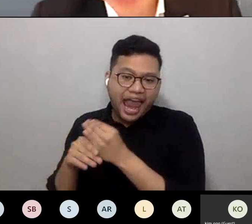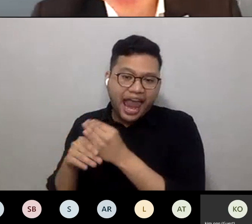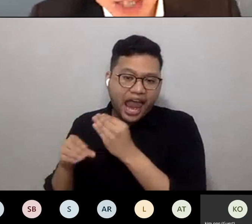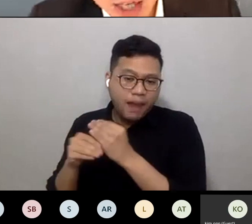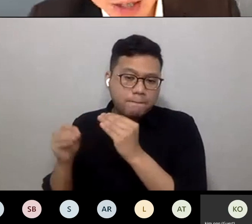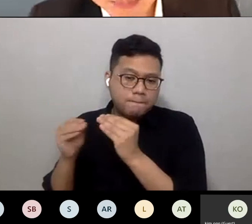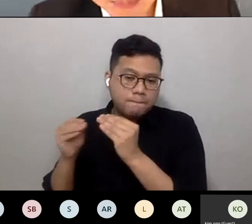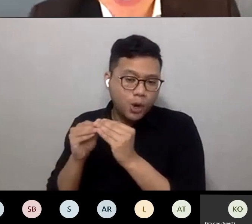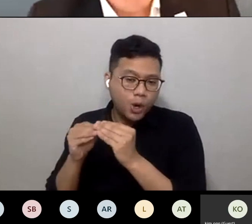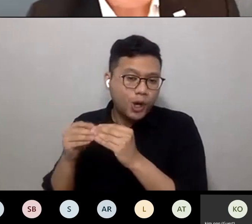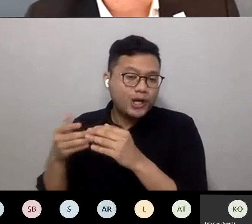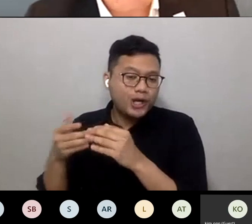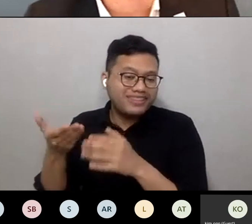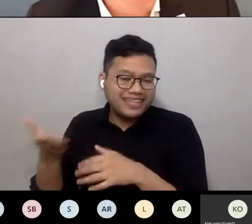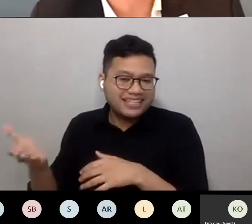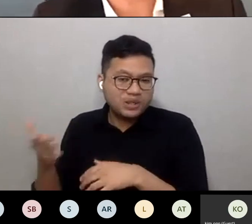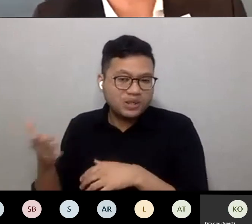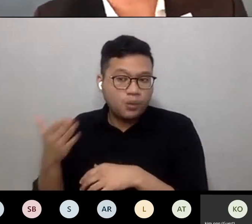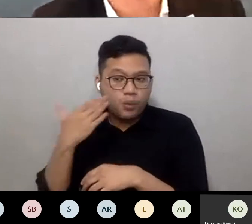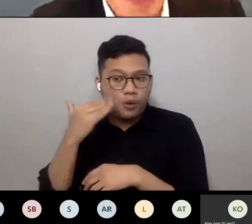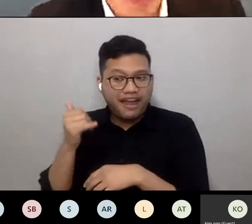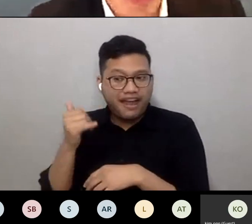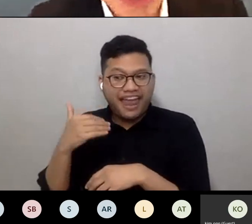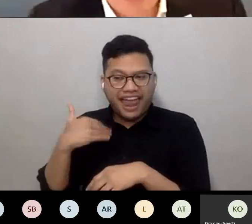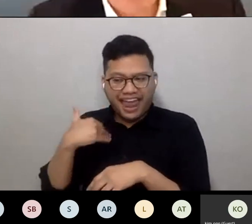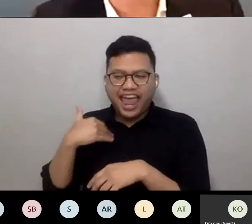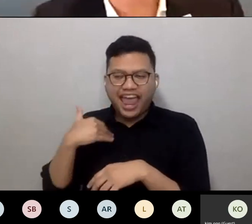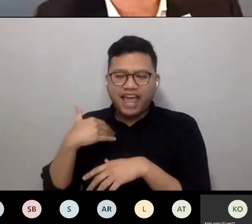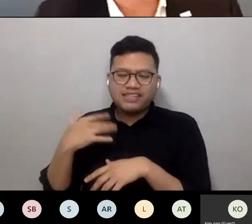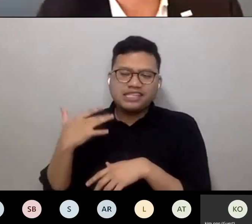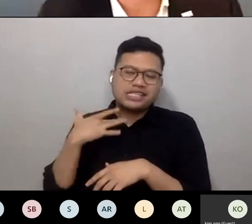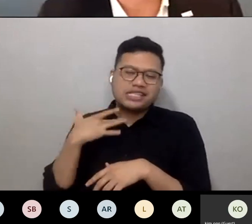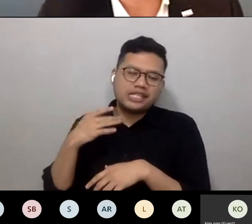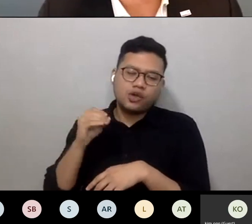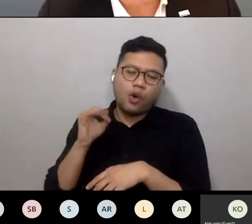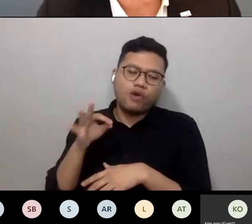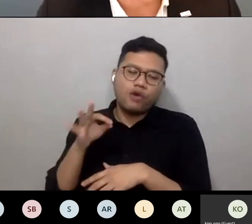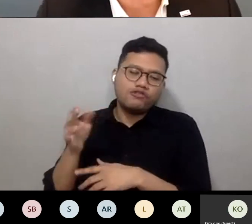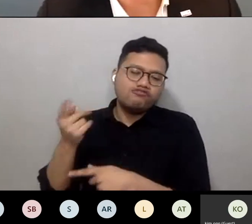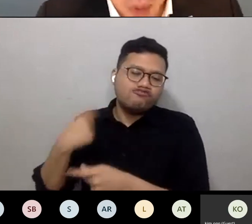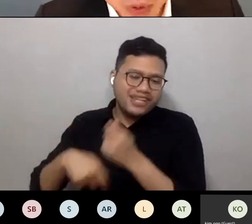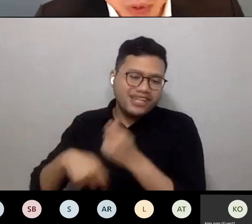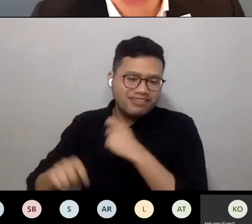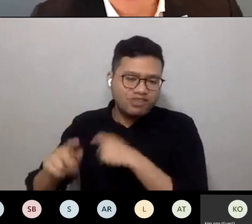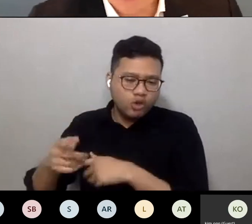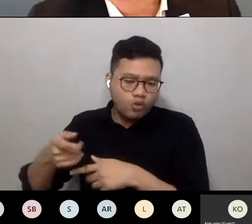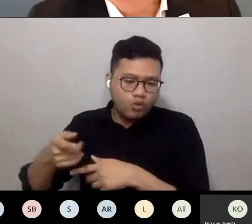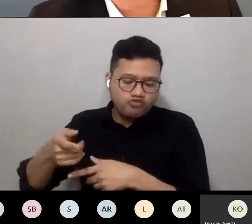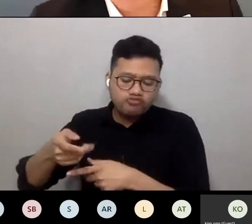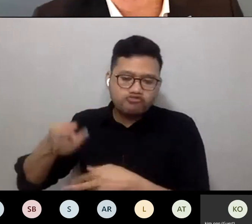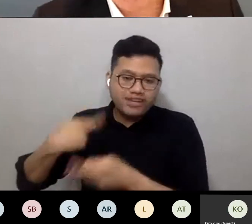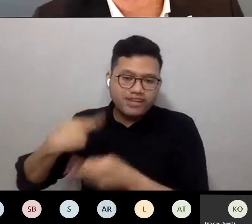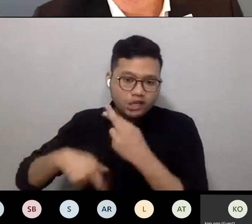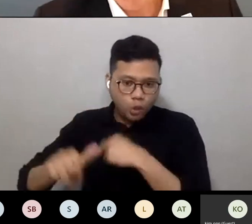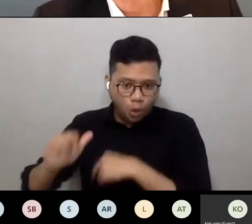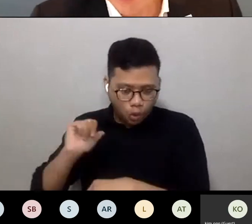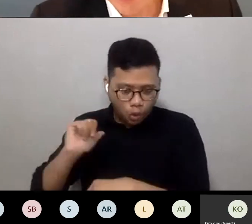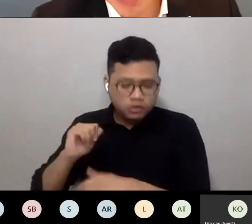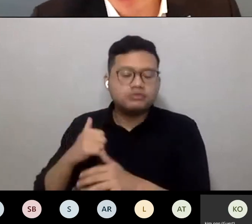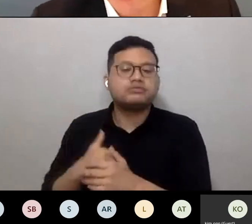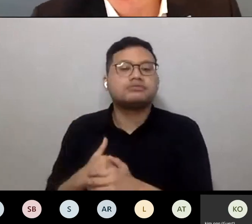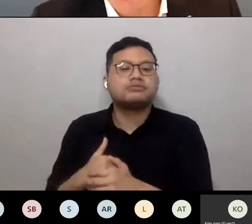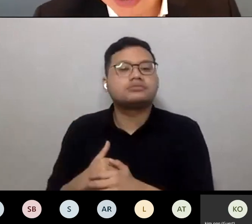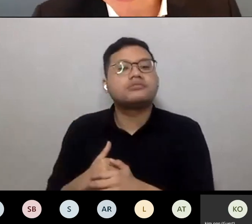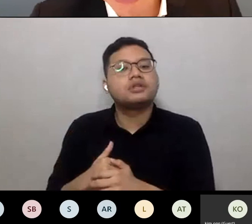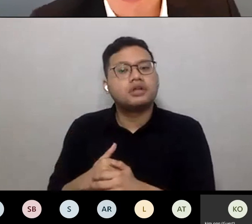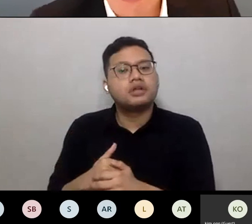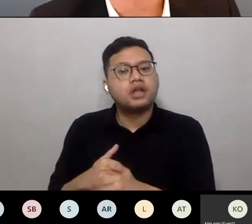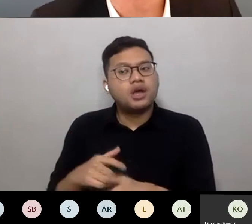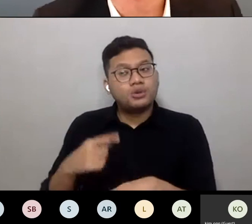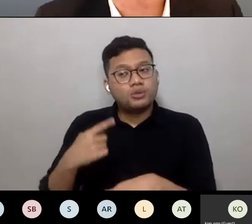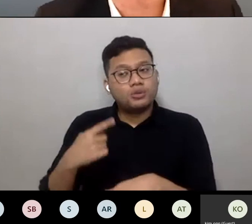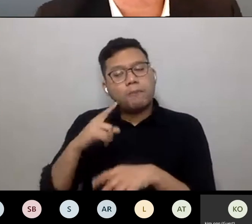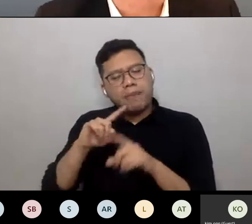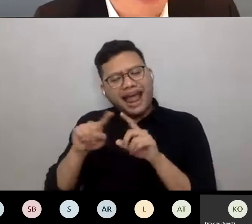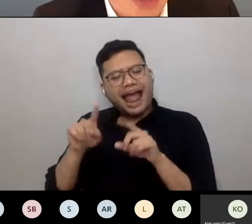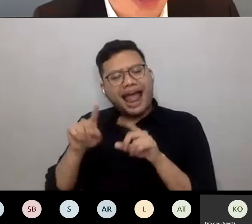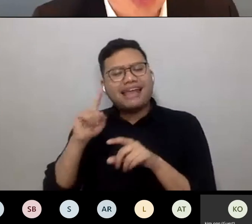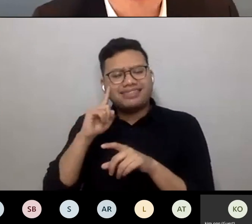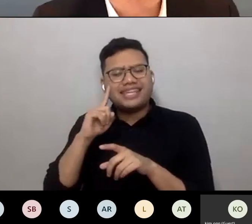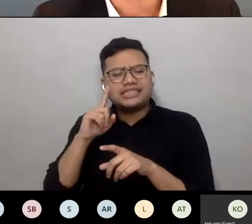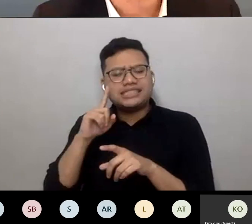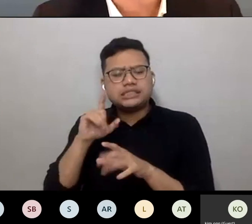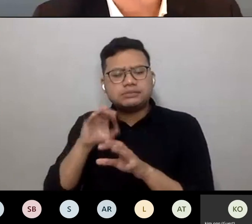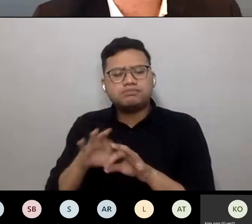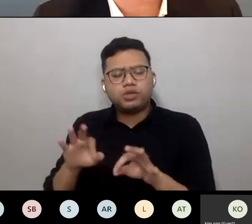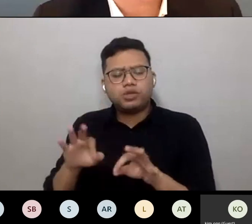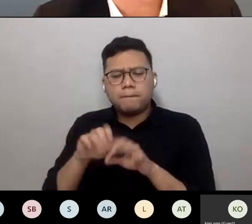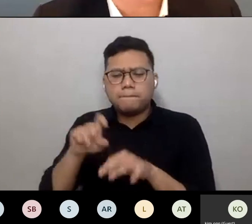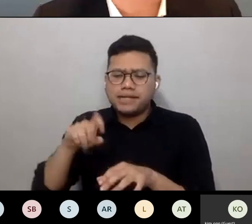to be a sense of return however I do think mixed use development is important for city centres we want to try and have that element of